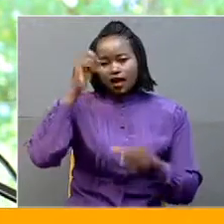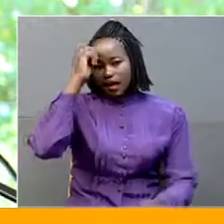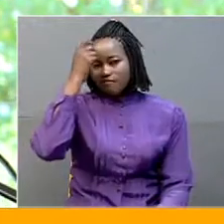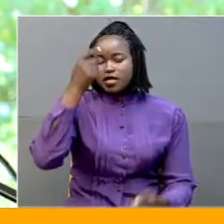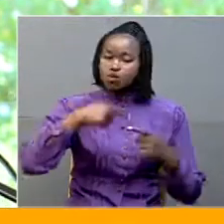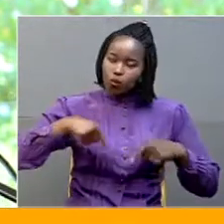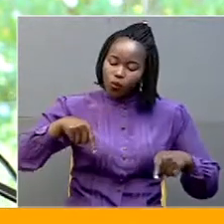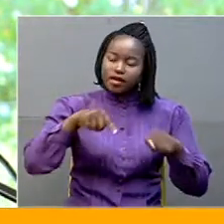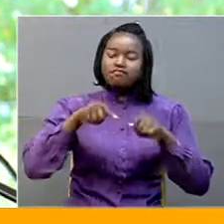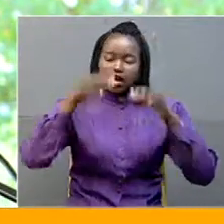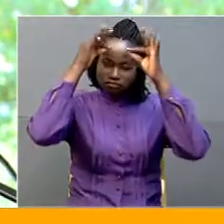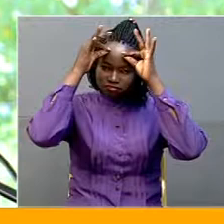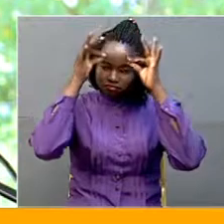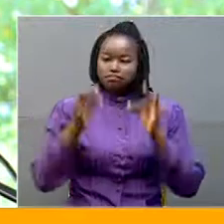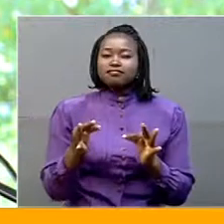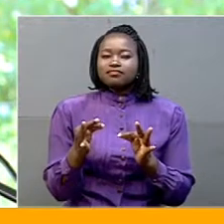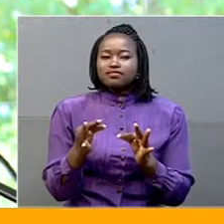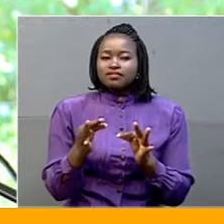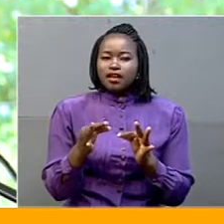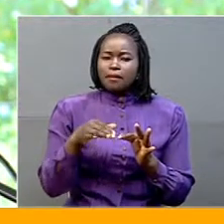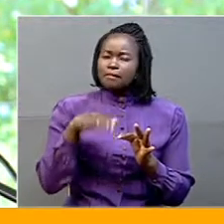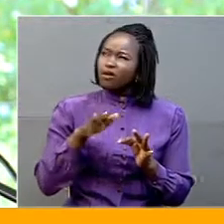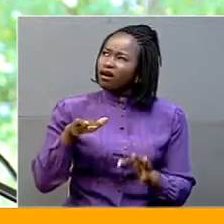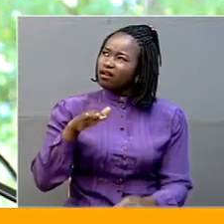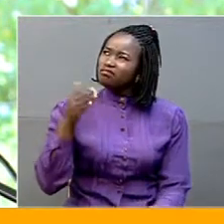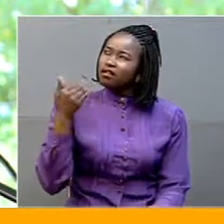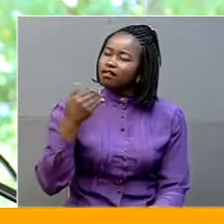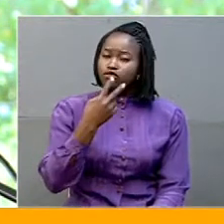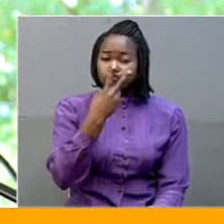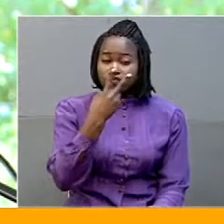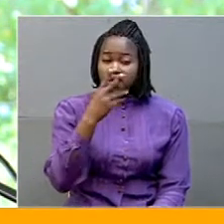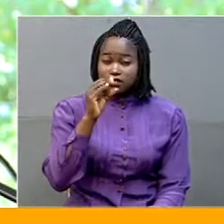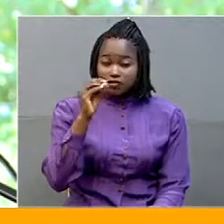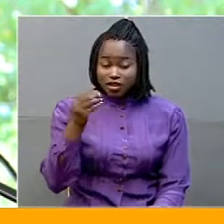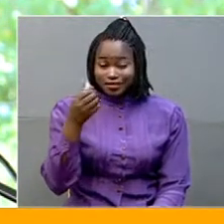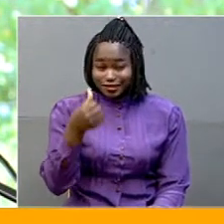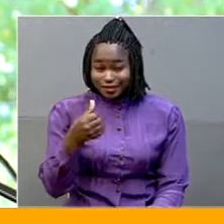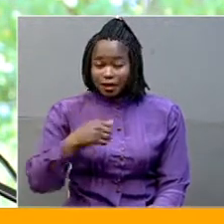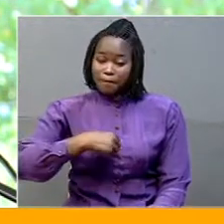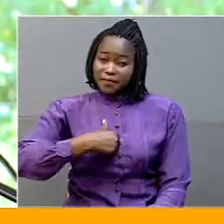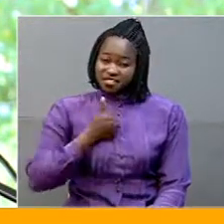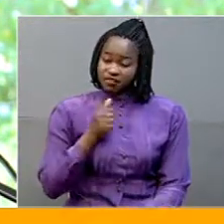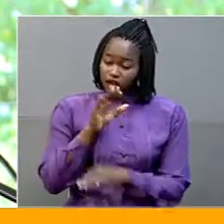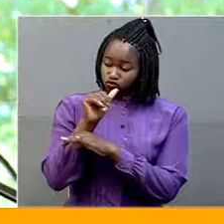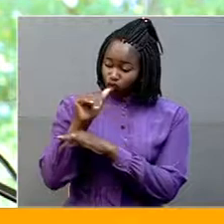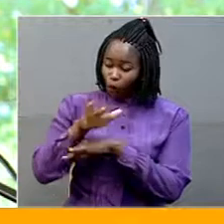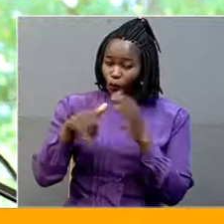especially in 2006, where I called the cabinet